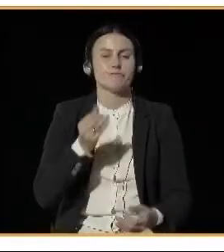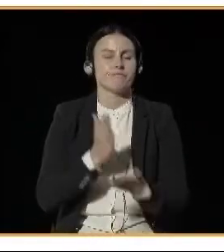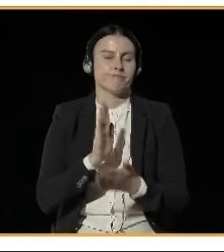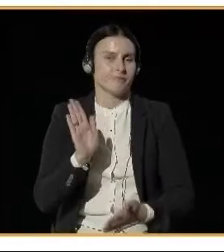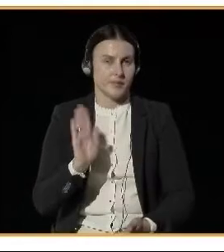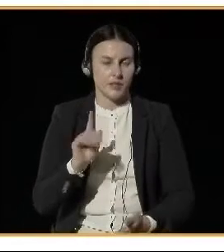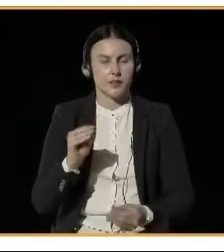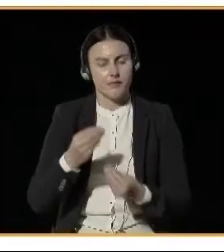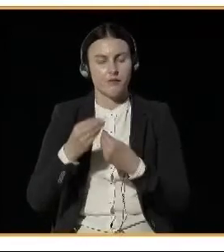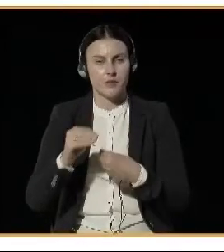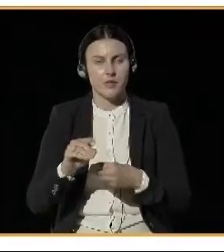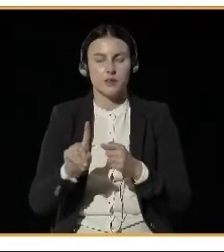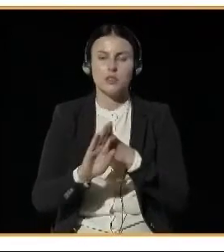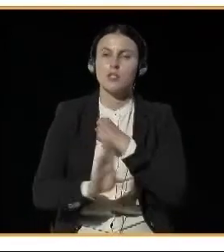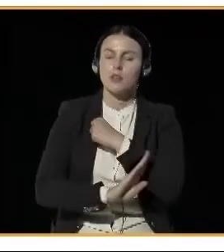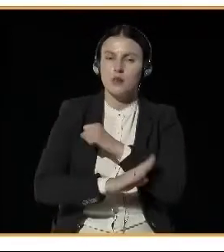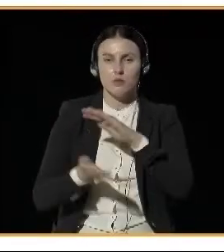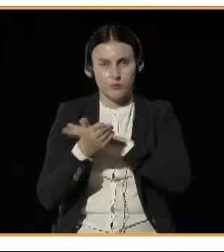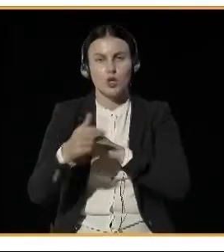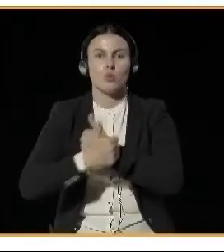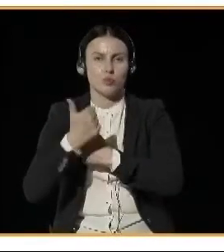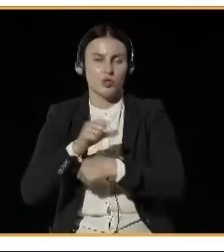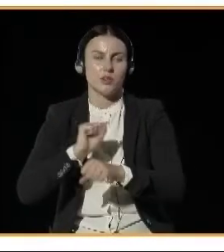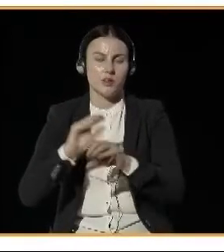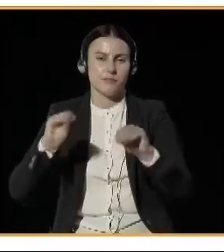PM2.5 levels. Next, please.